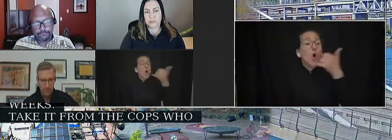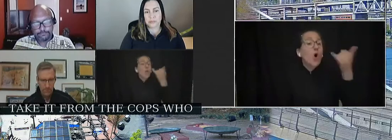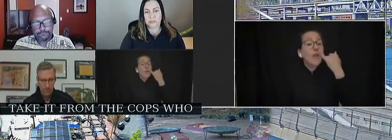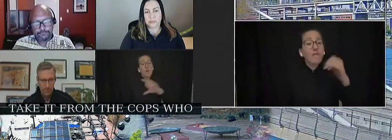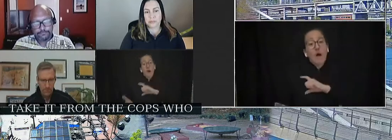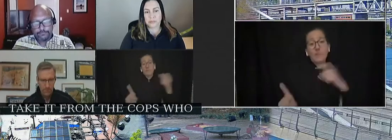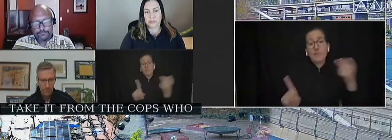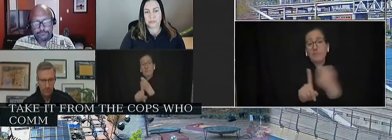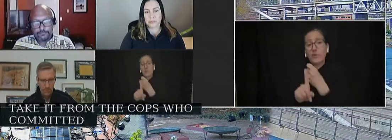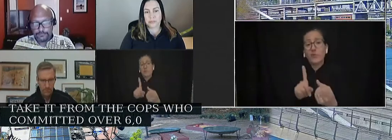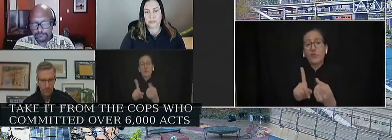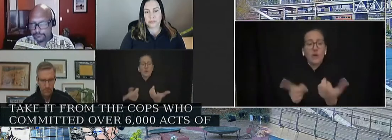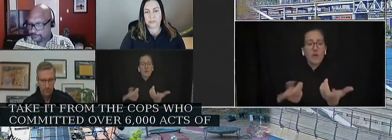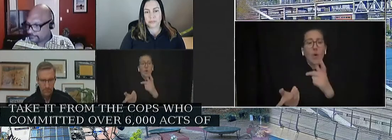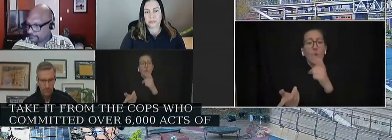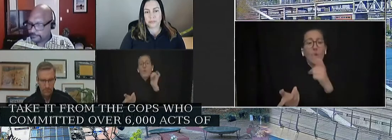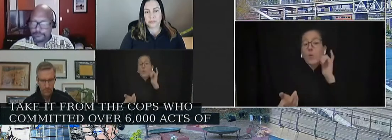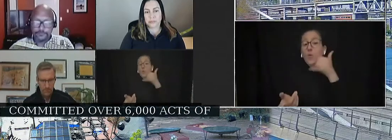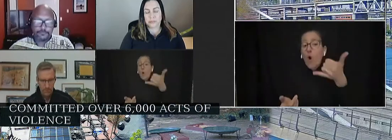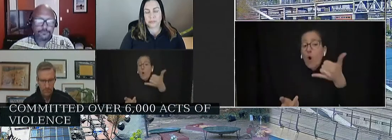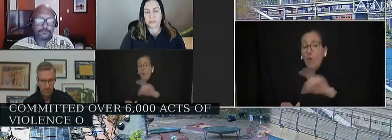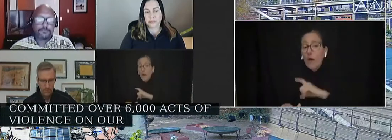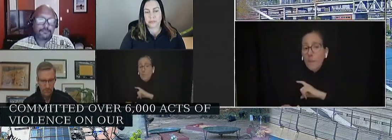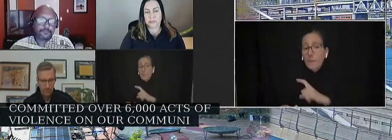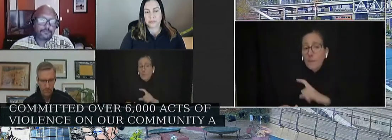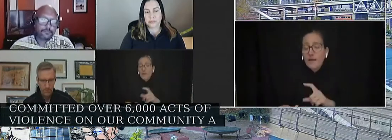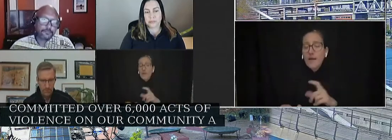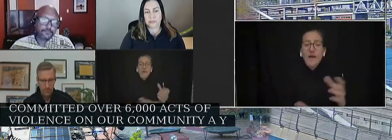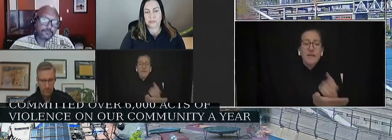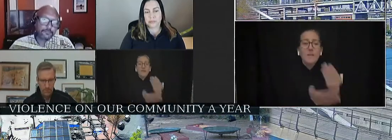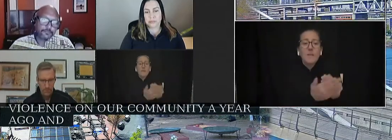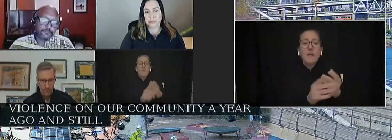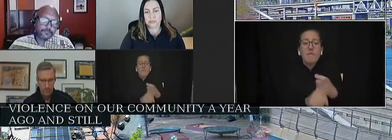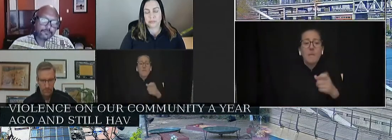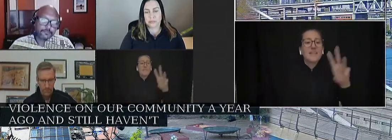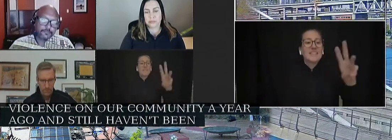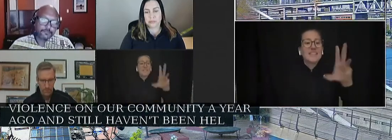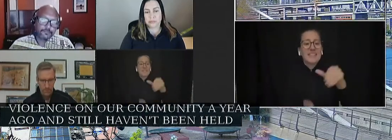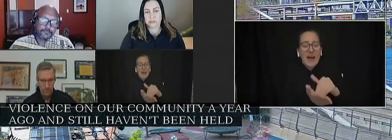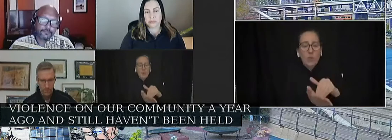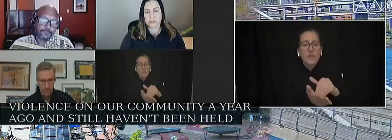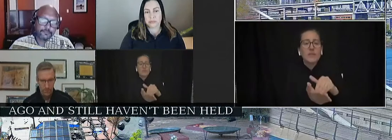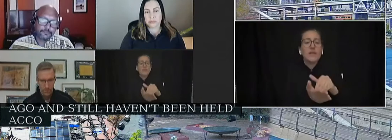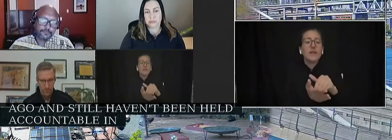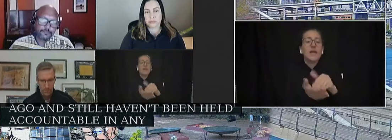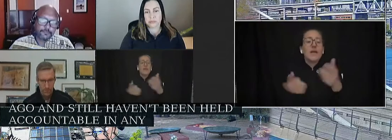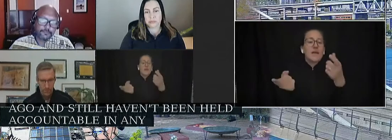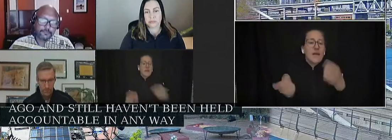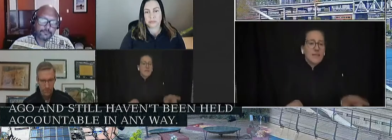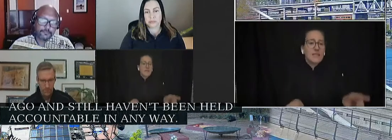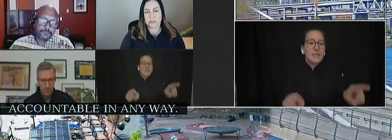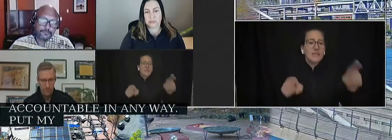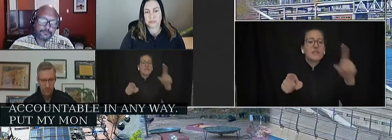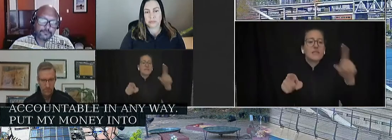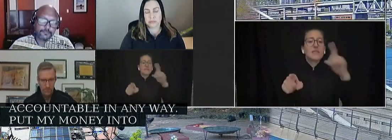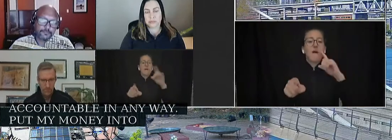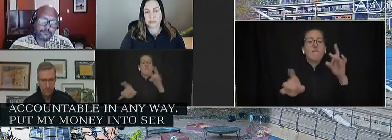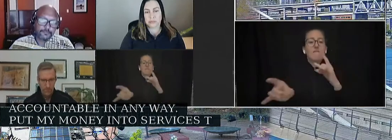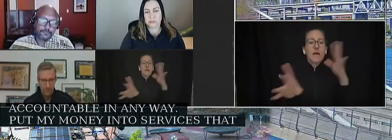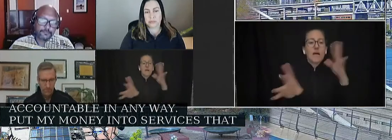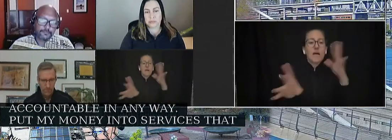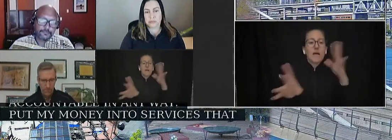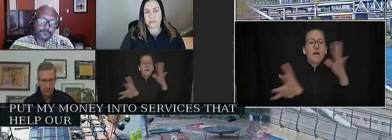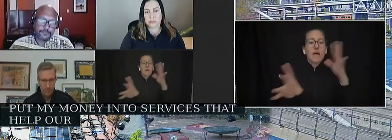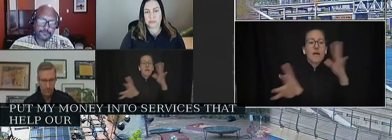of violence on our community a year ago and who still haven't been held accountable in any way. Put my money into services that help our homeless neighbors,